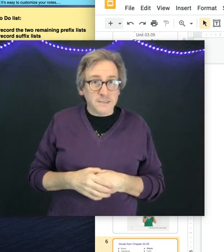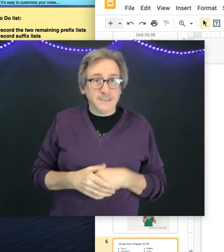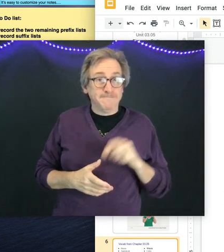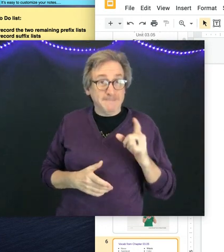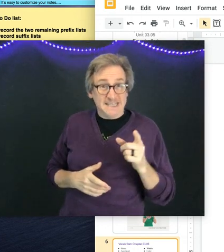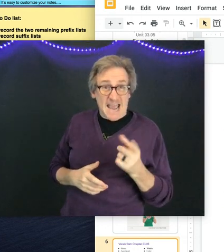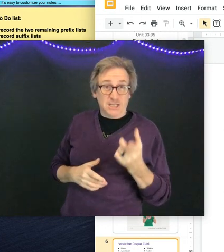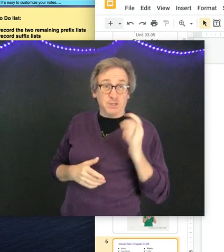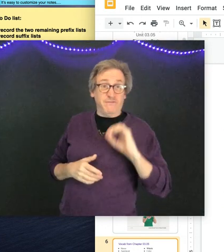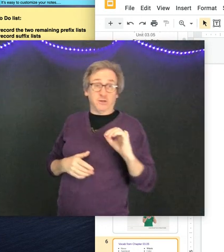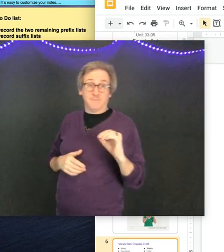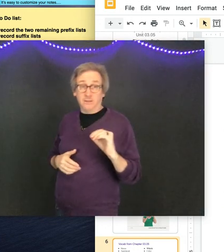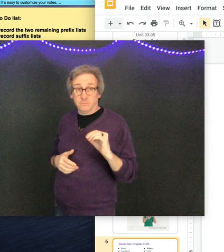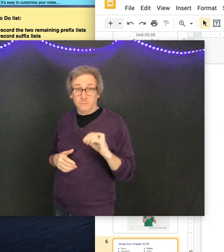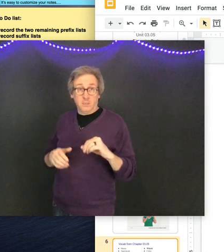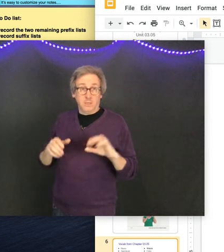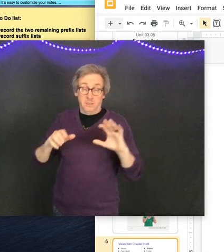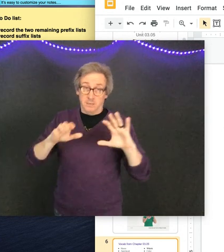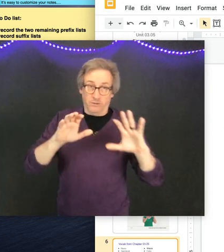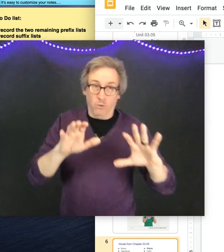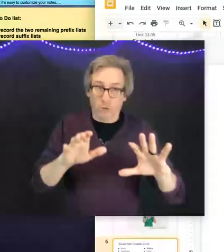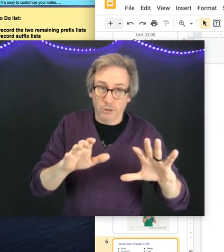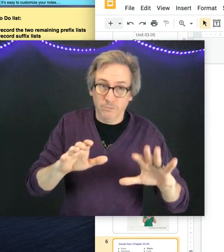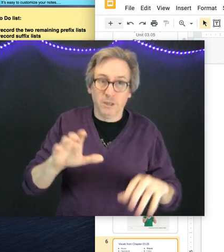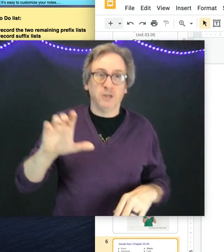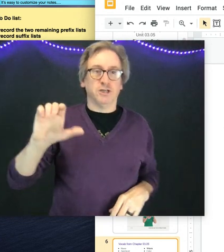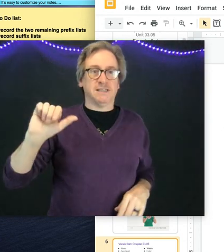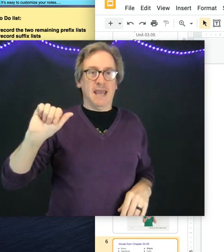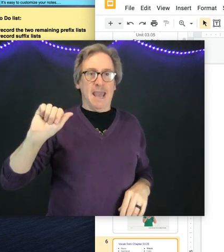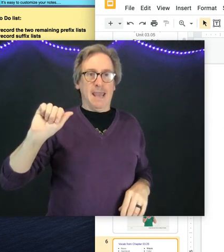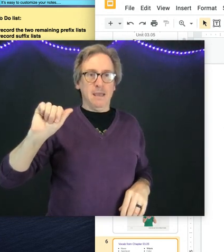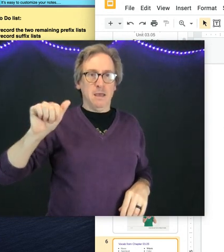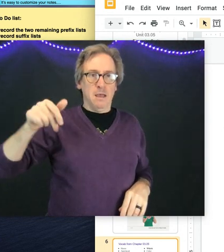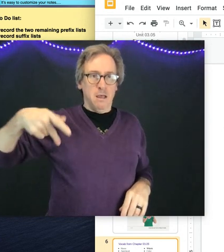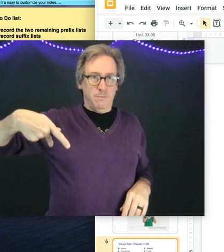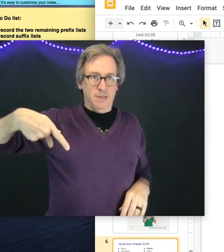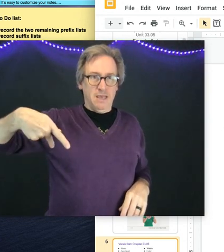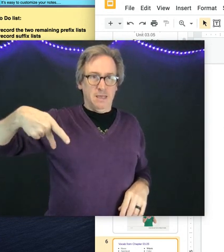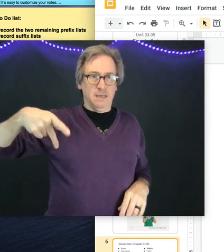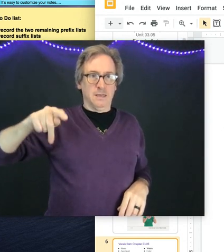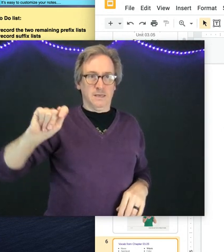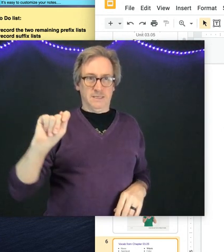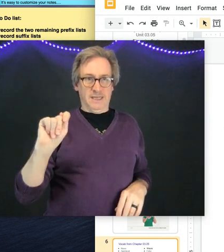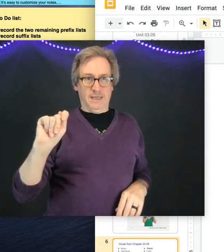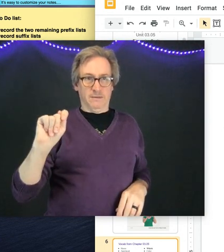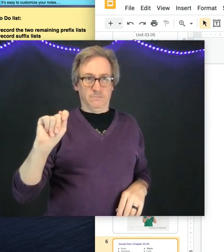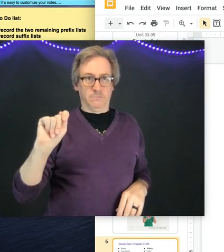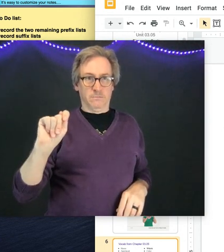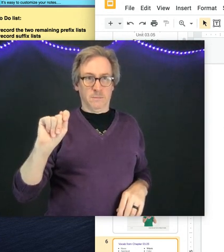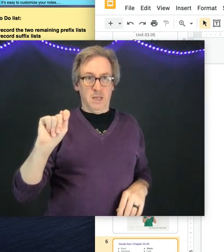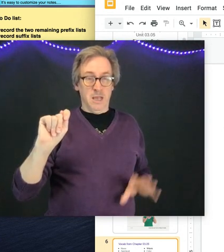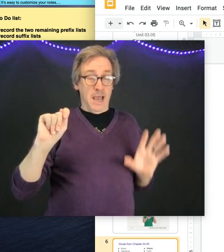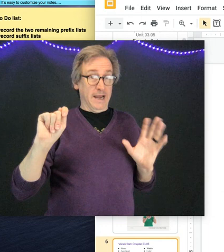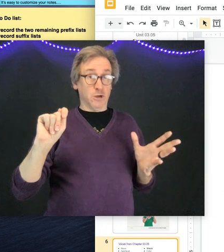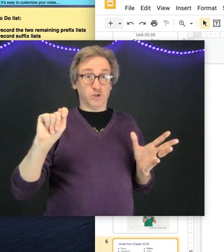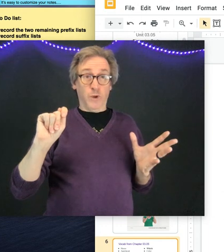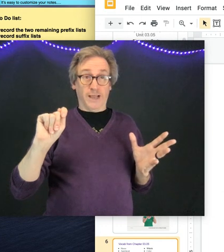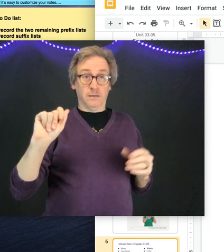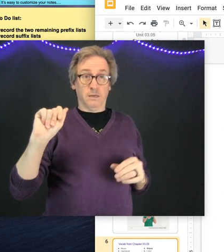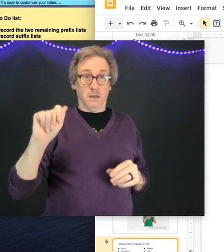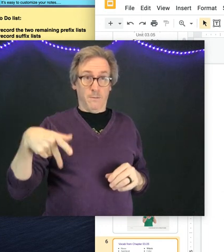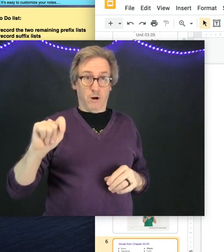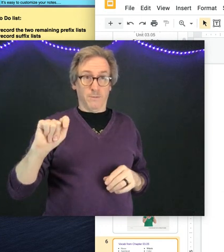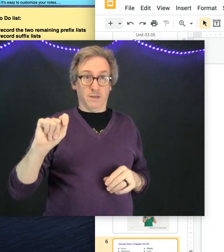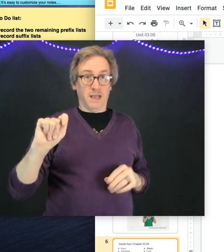Apartment is actually fingerspelled. Not the whole word. Just A-P-T. And it goes